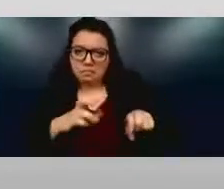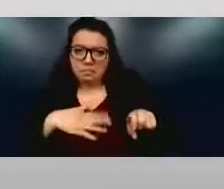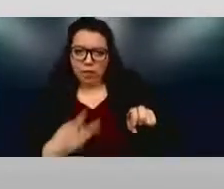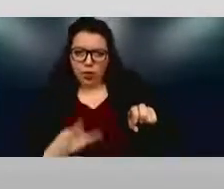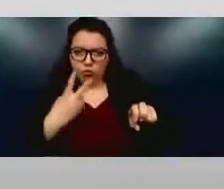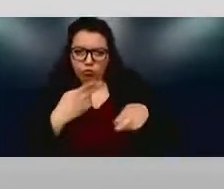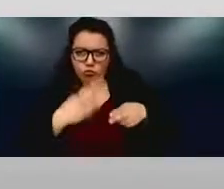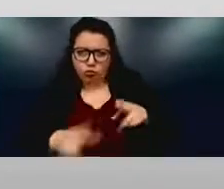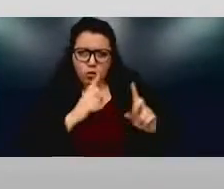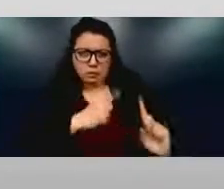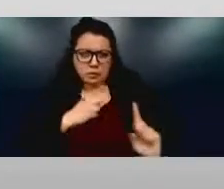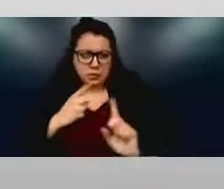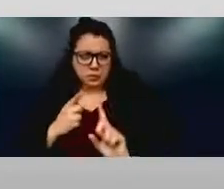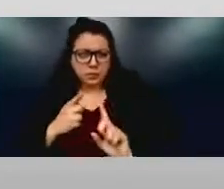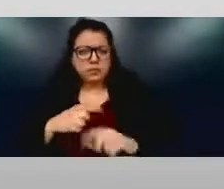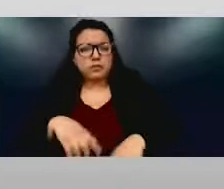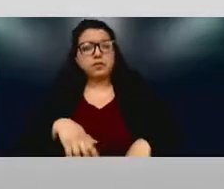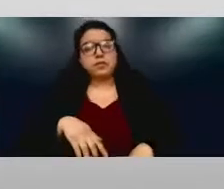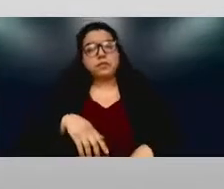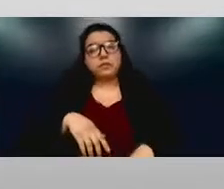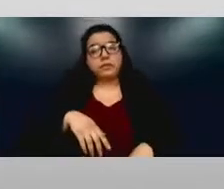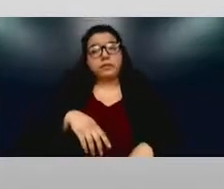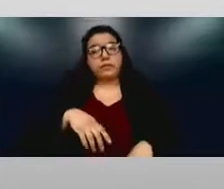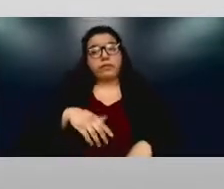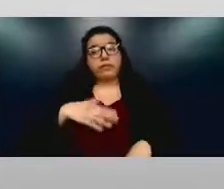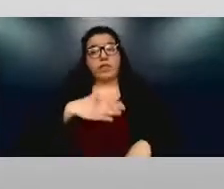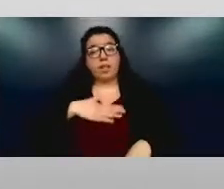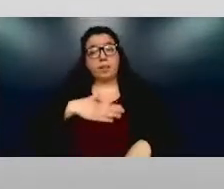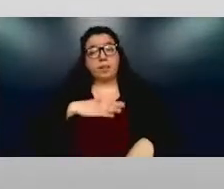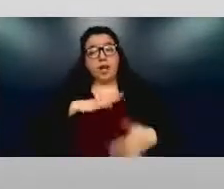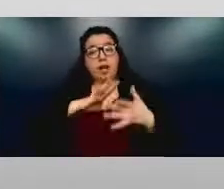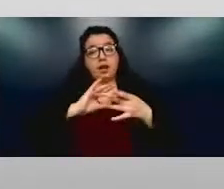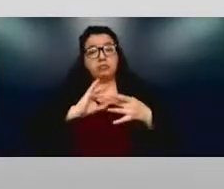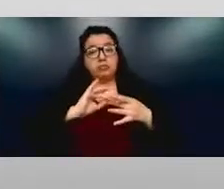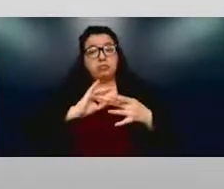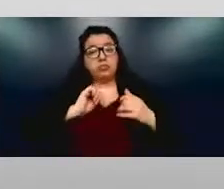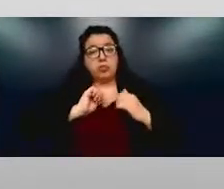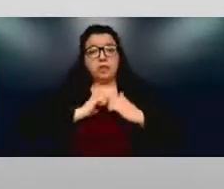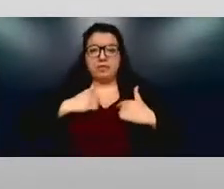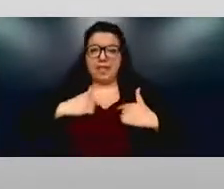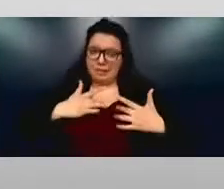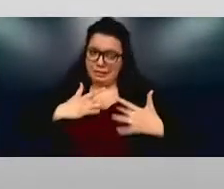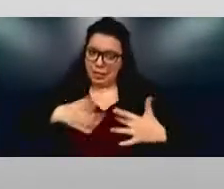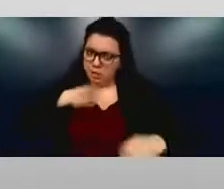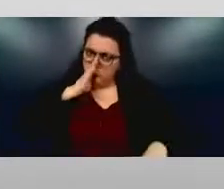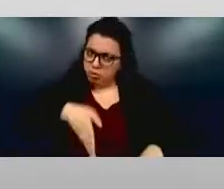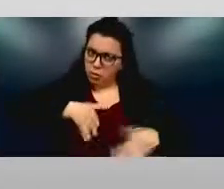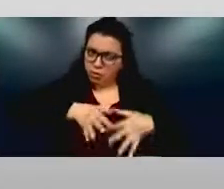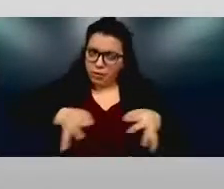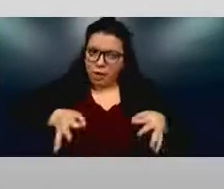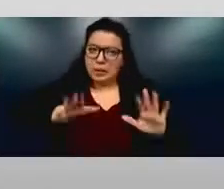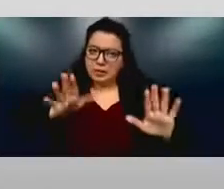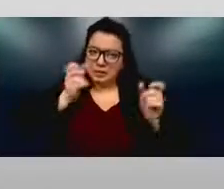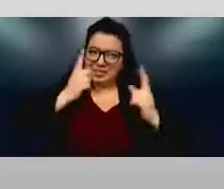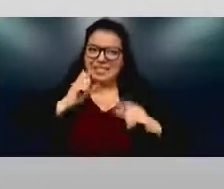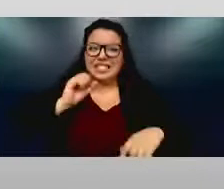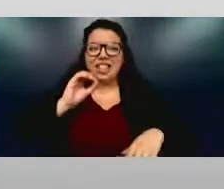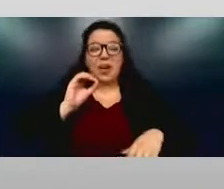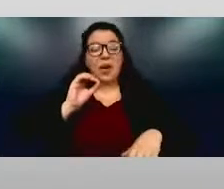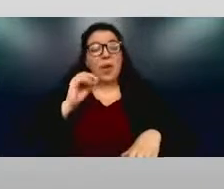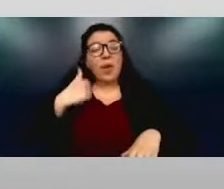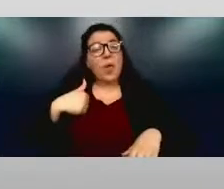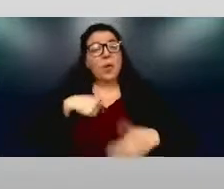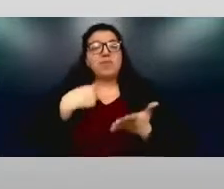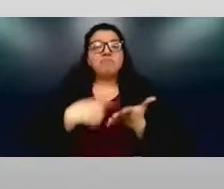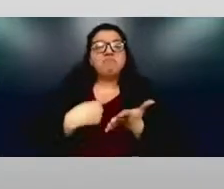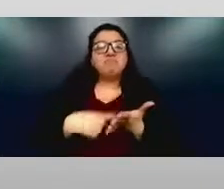because keeping in line with what I say in terms of being a straight shooter go for the jugular. We all talk about diversity, equity,